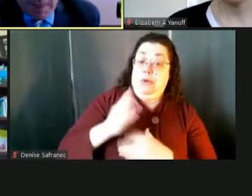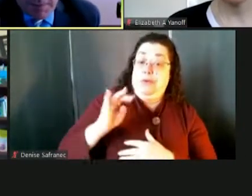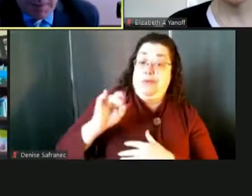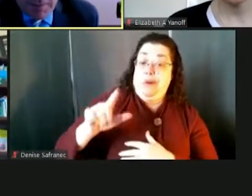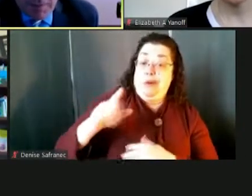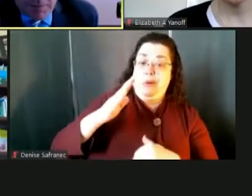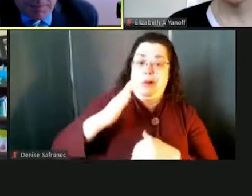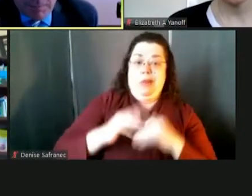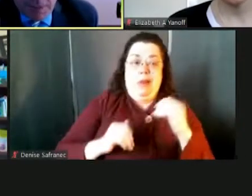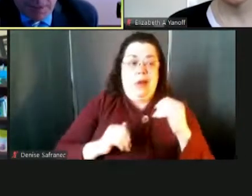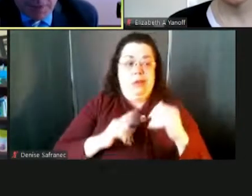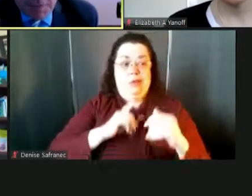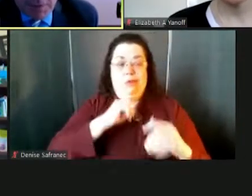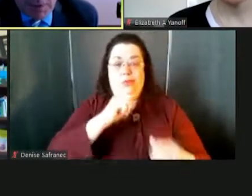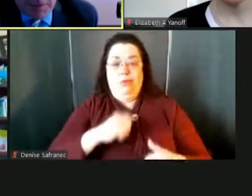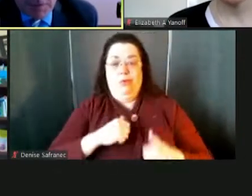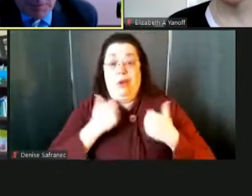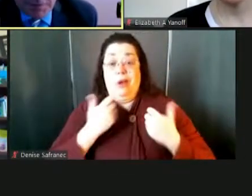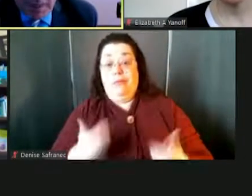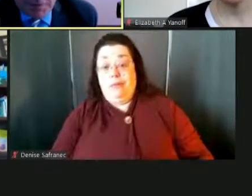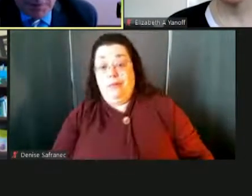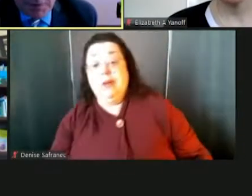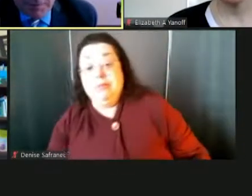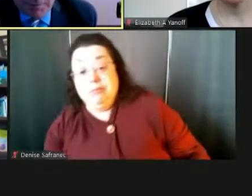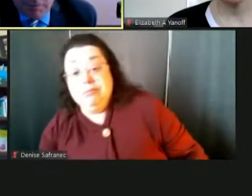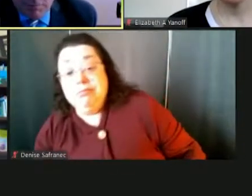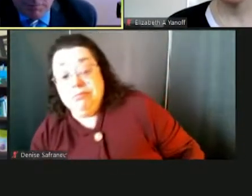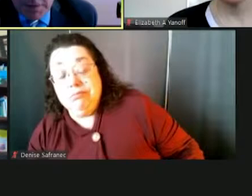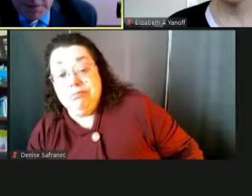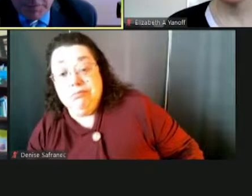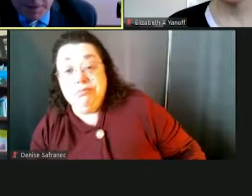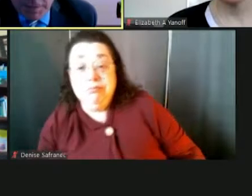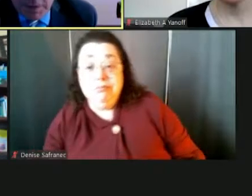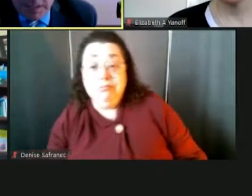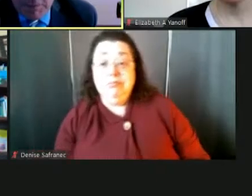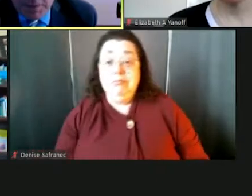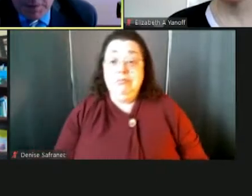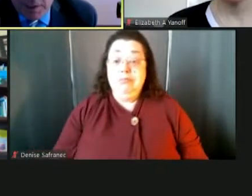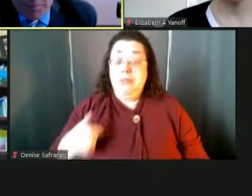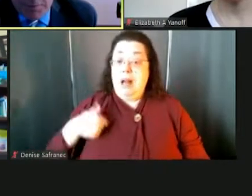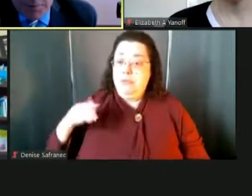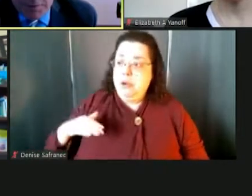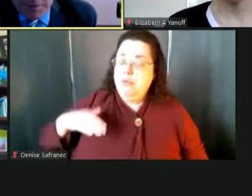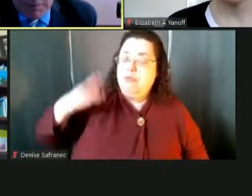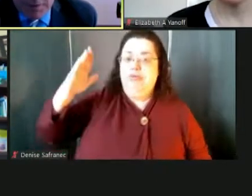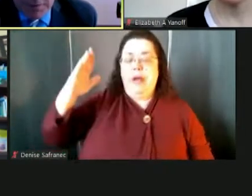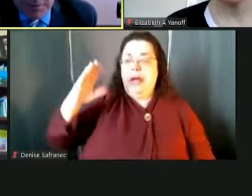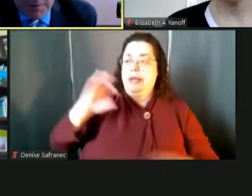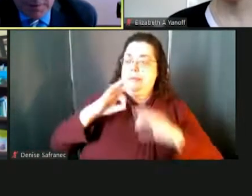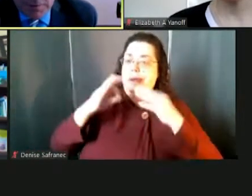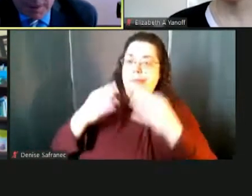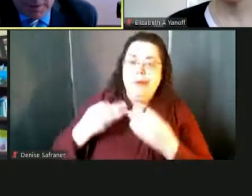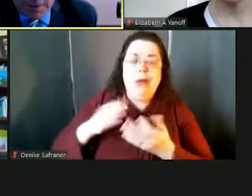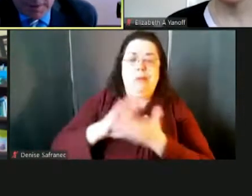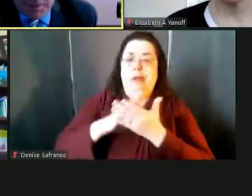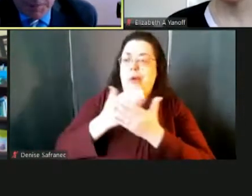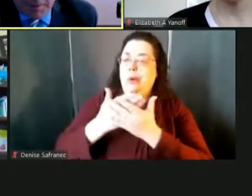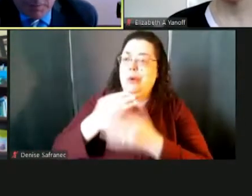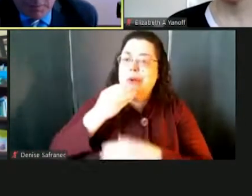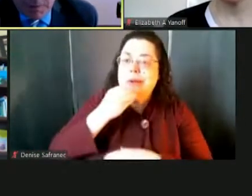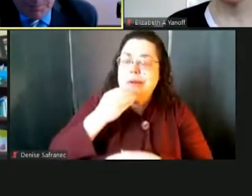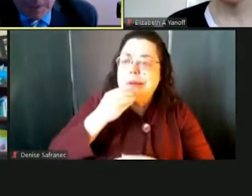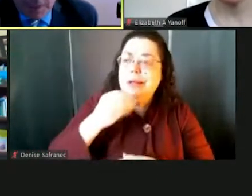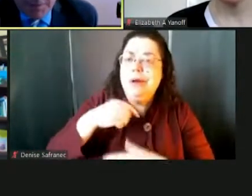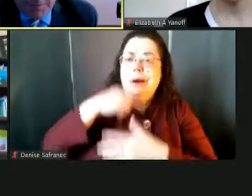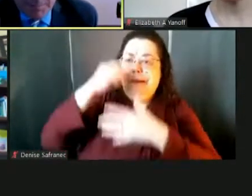perhaps having to meet the expectation with the challenges of raising a family and having to come to the school in the evenings. So I think that has